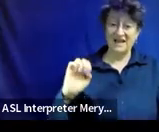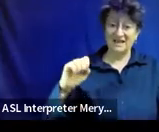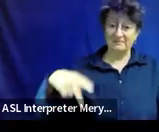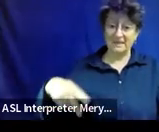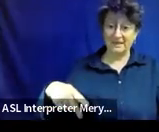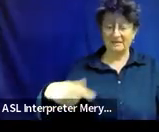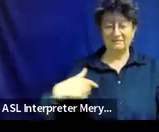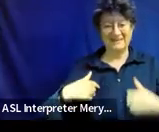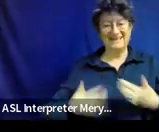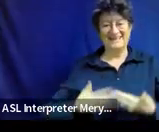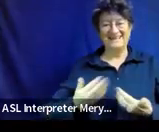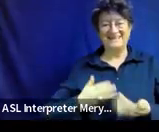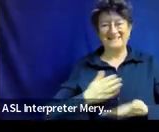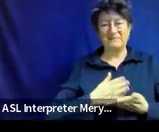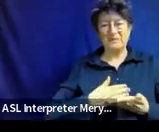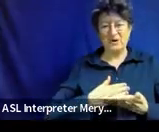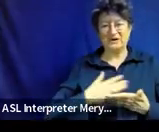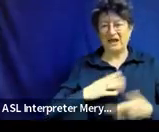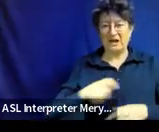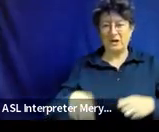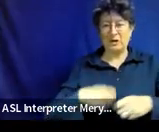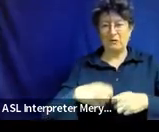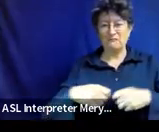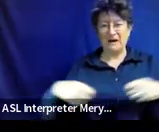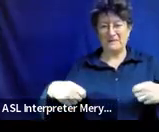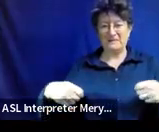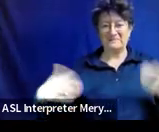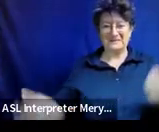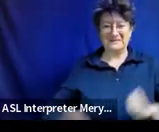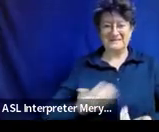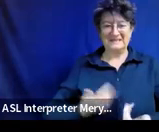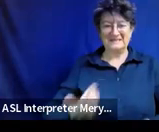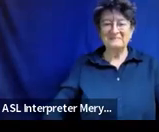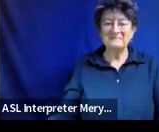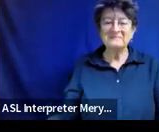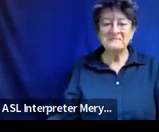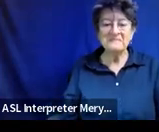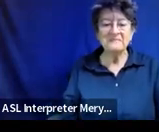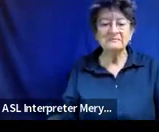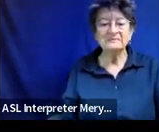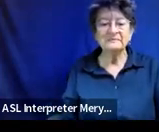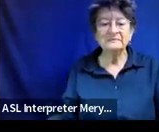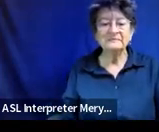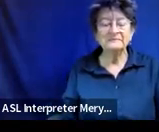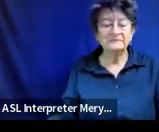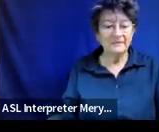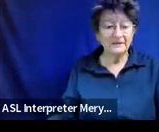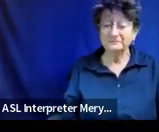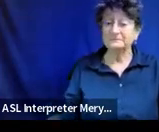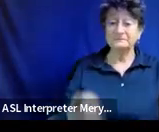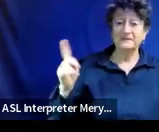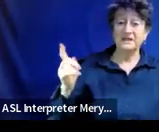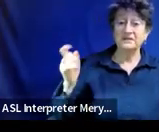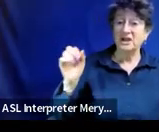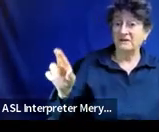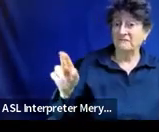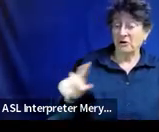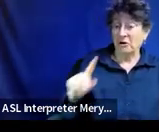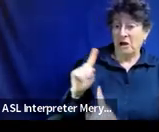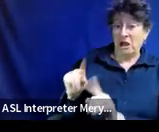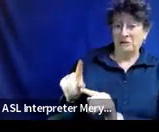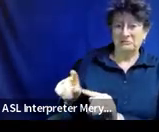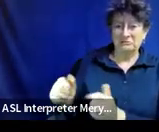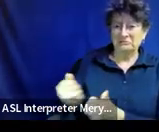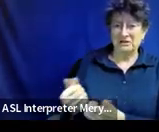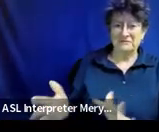got the easy part. I got the closing. This is, this is great. Jennifer's answering all the questions in the chat box. So it's